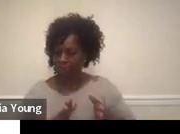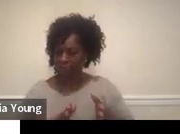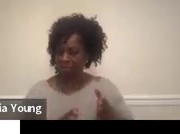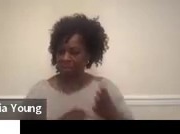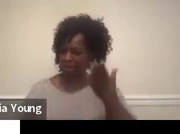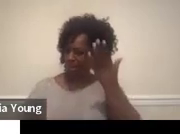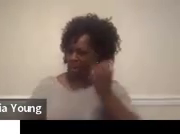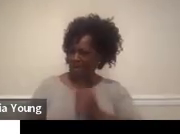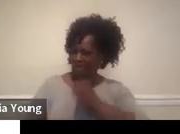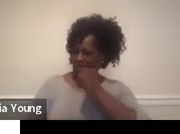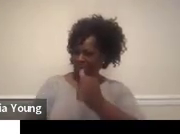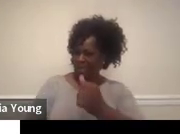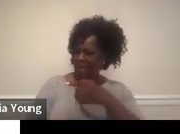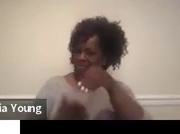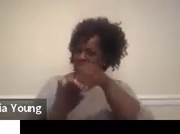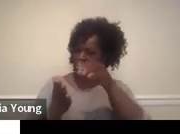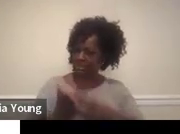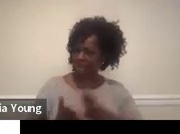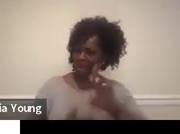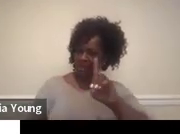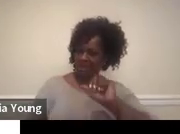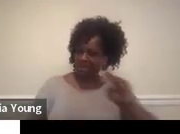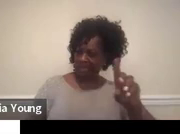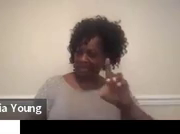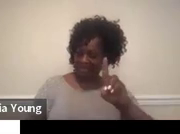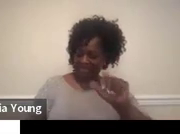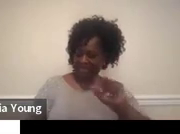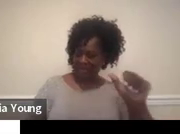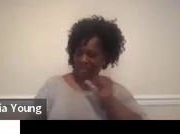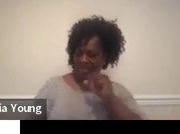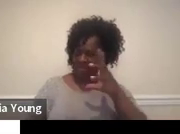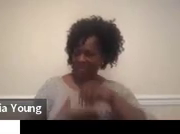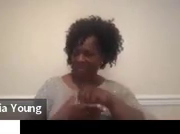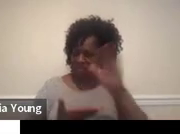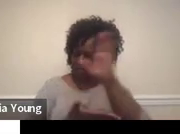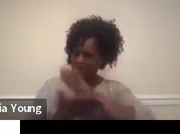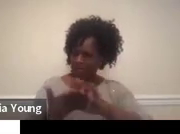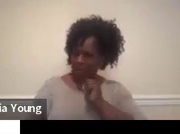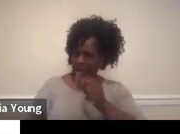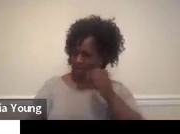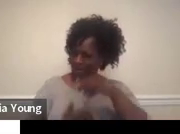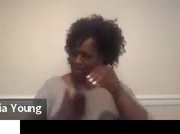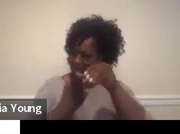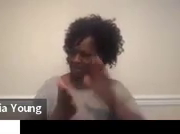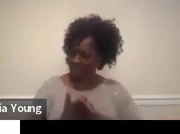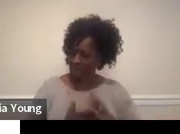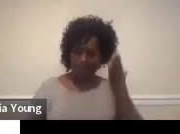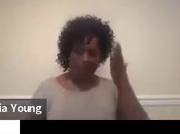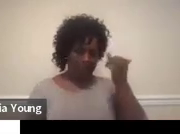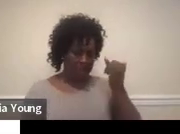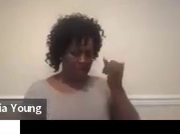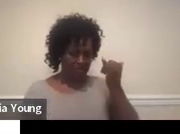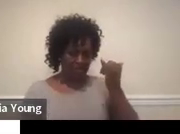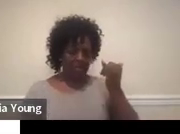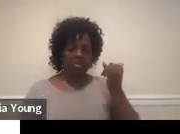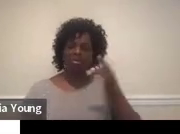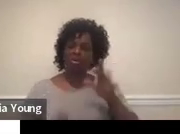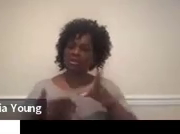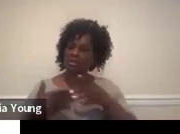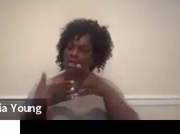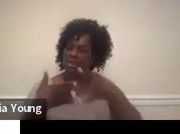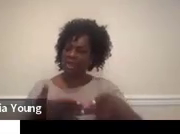not say that Dan will attend Bates College? Because we, our guidance is to be